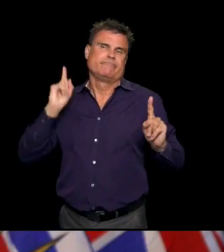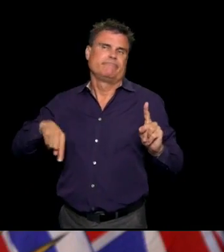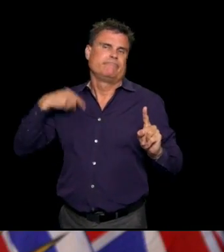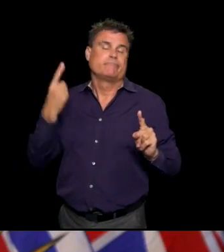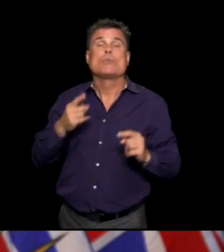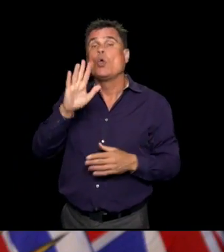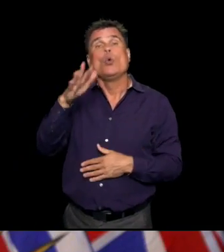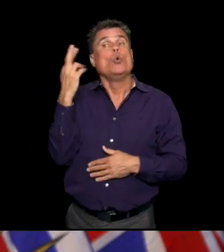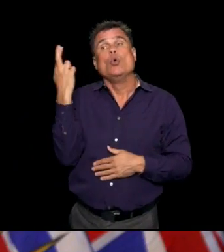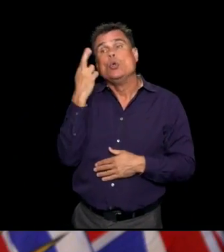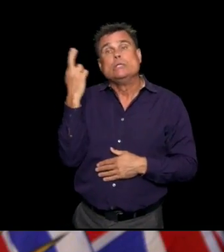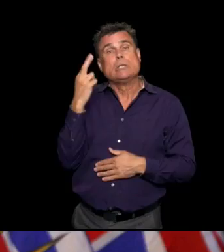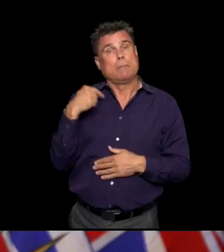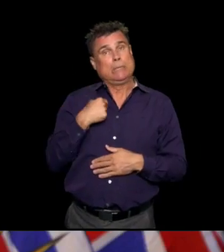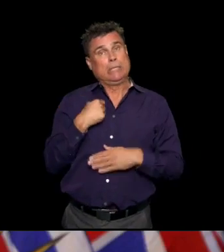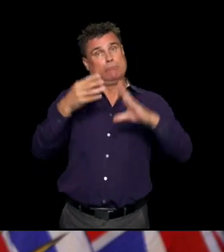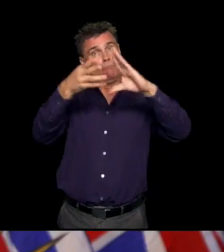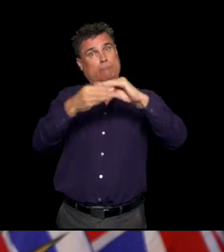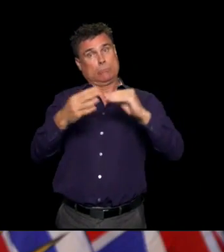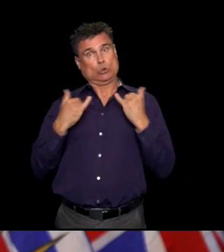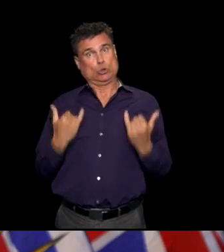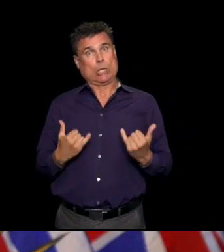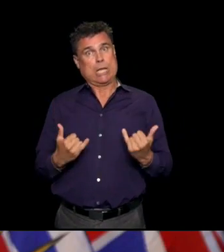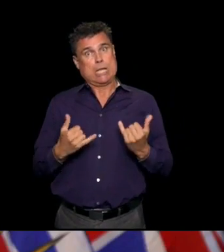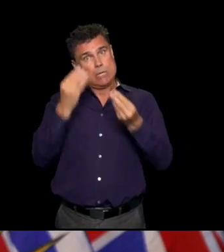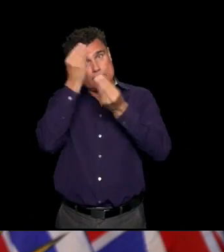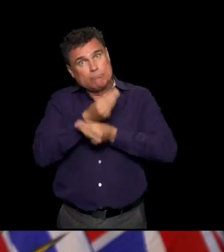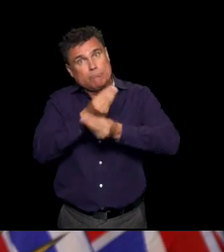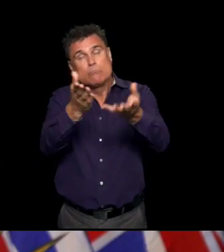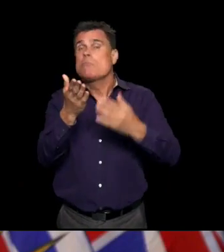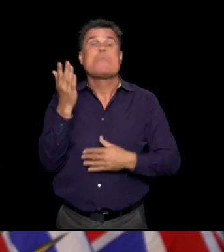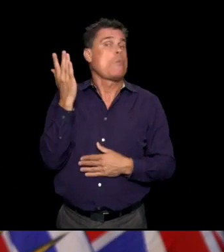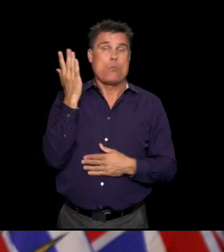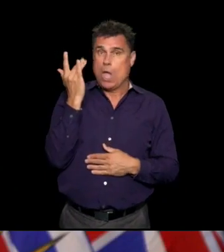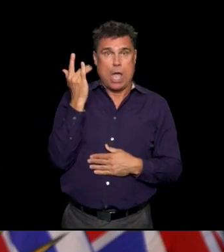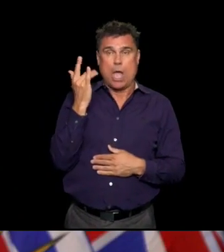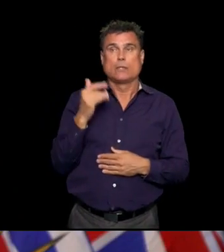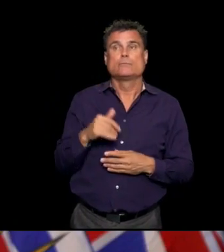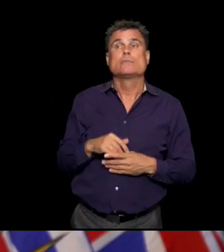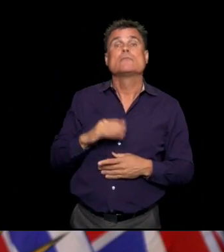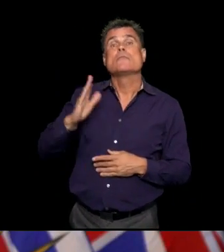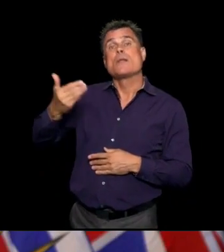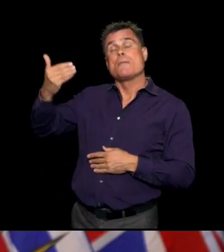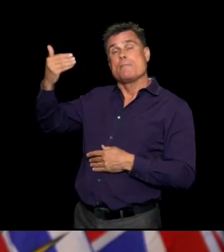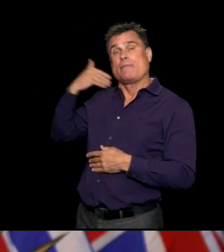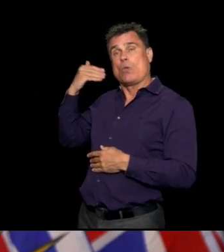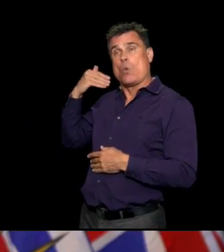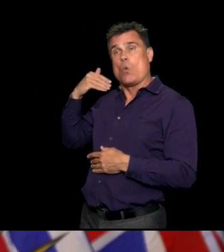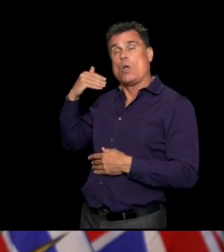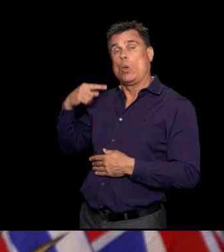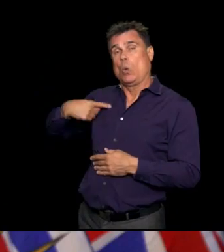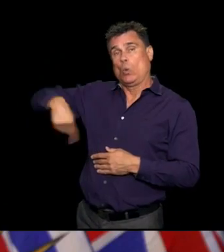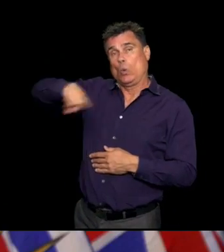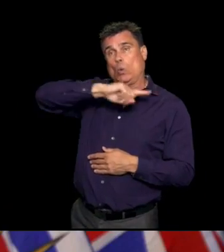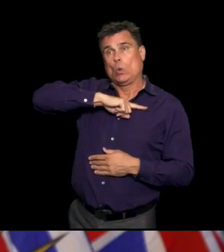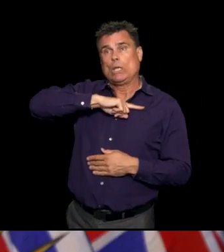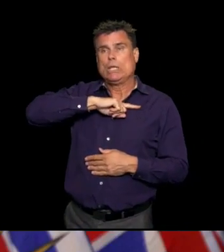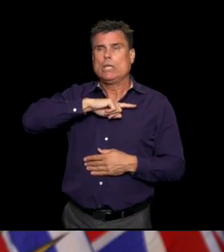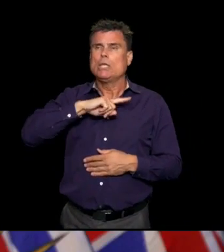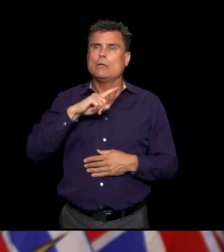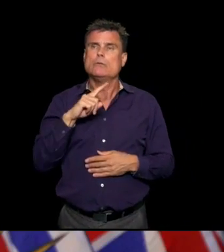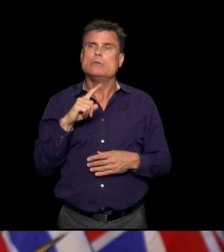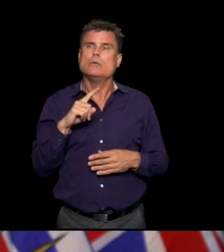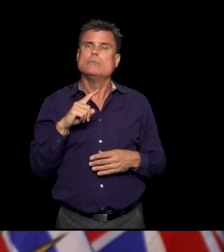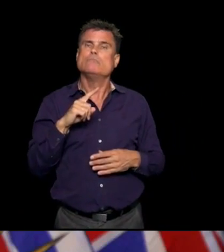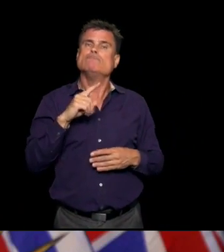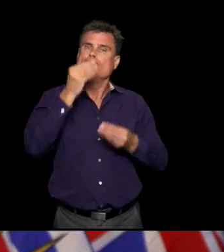And the reason that we're talking about it now is because we were only reporting confirmed cases, which means you had